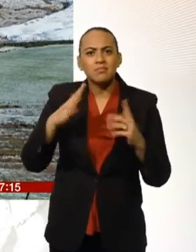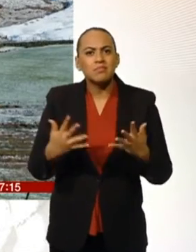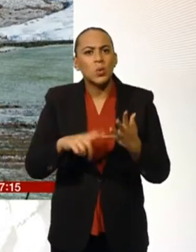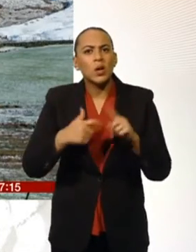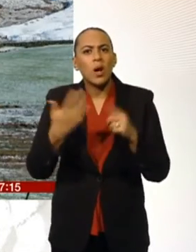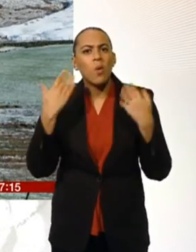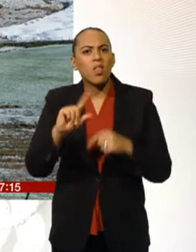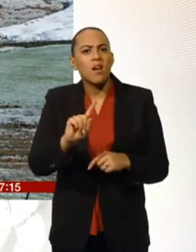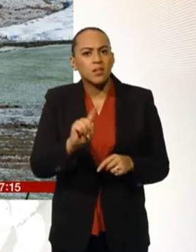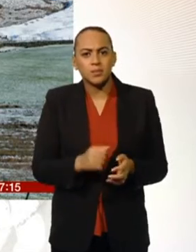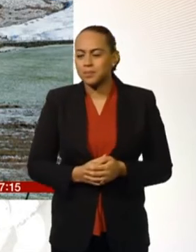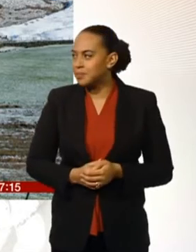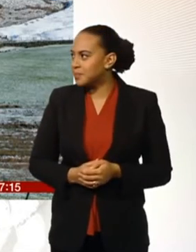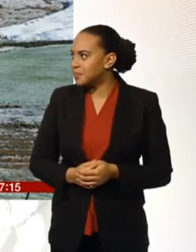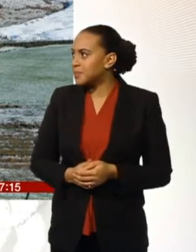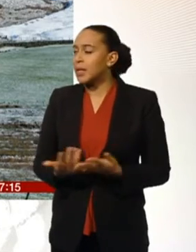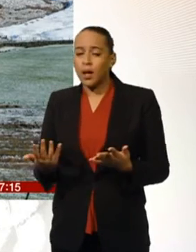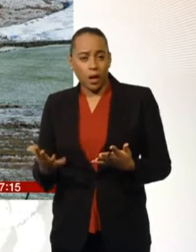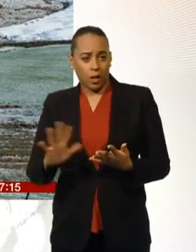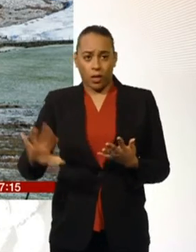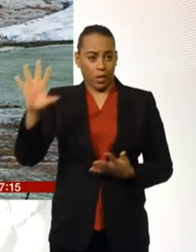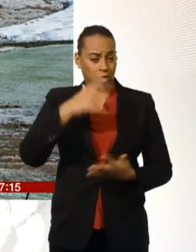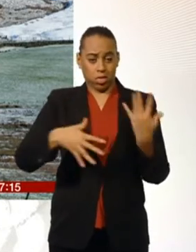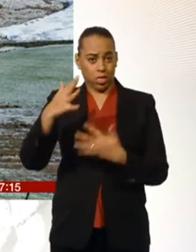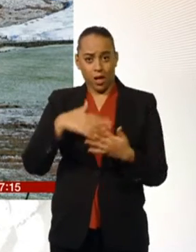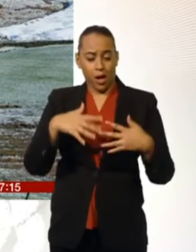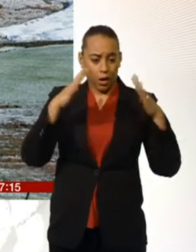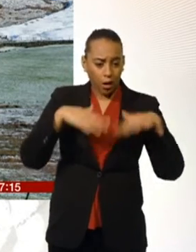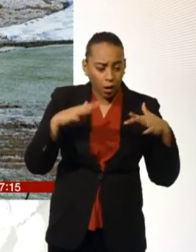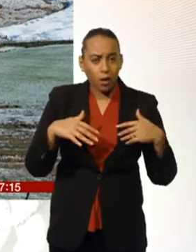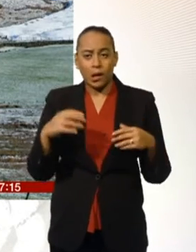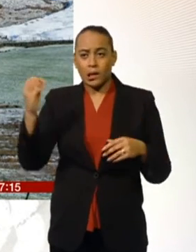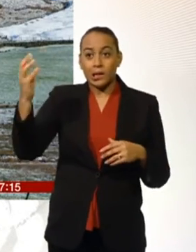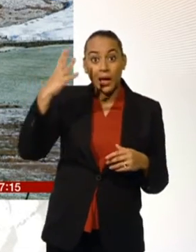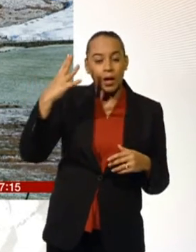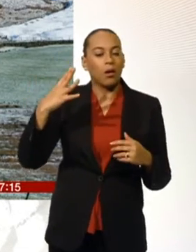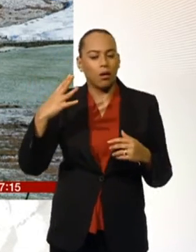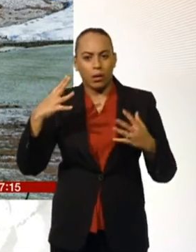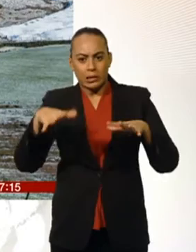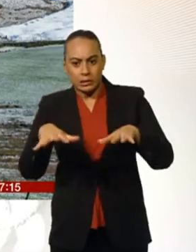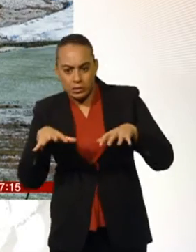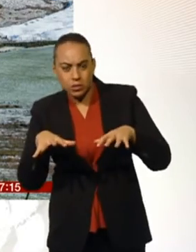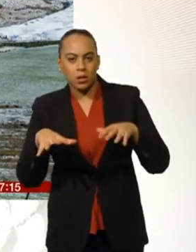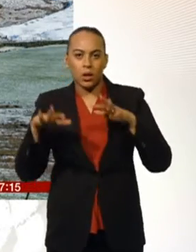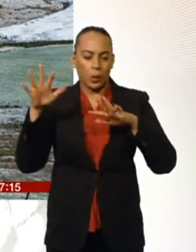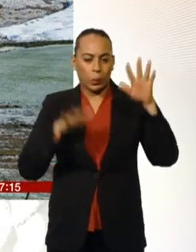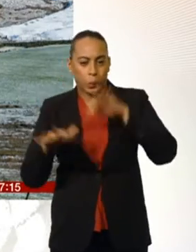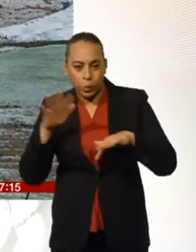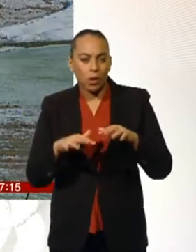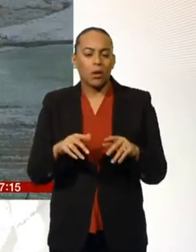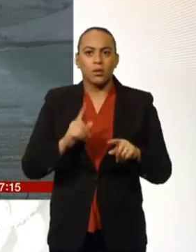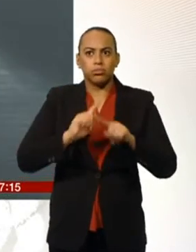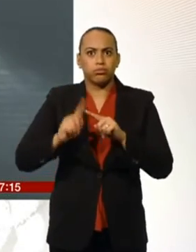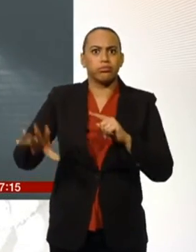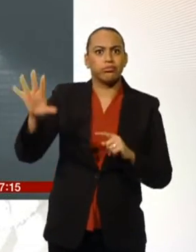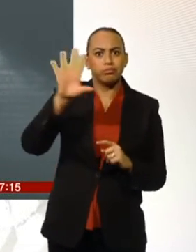this morning. Good morning too. We've got a mixture of rain and sleet for some. If you've got that, you've got ice. And as Charlie mentioned, the coating of snow for one or two through this